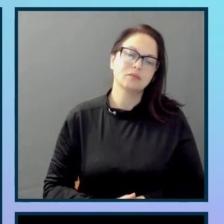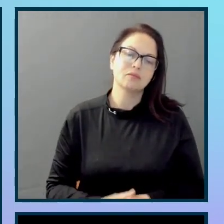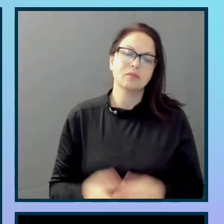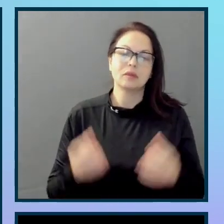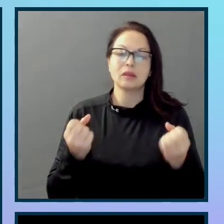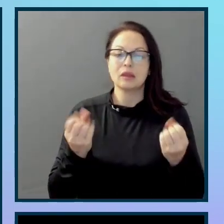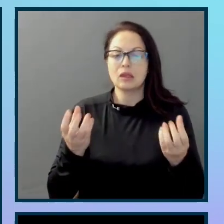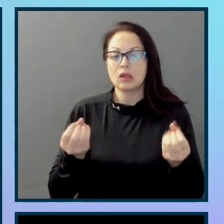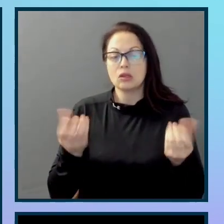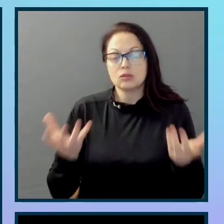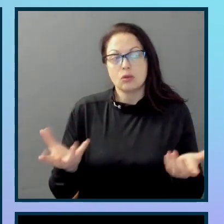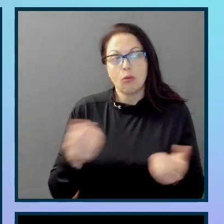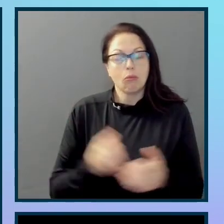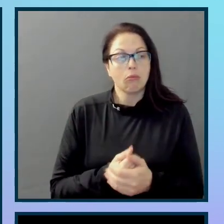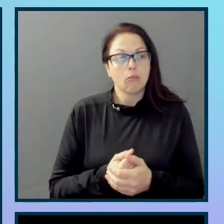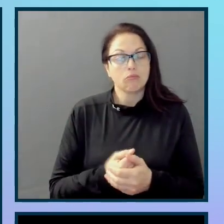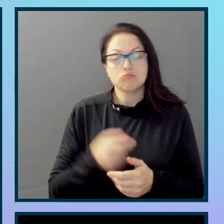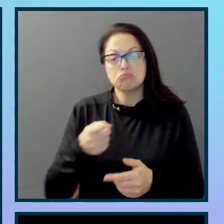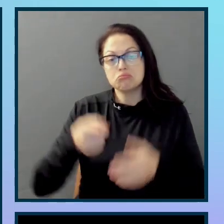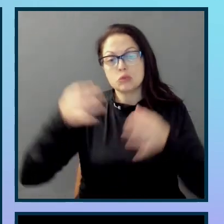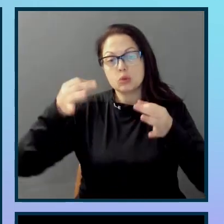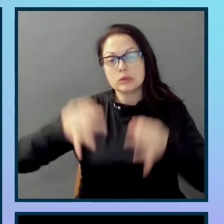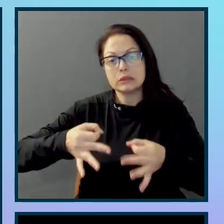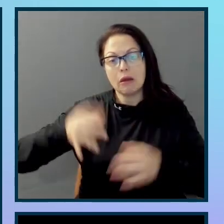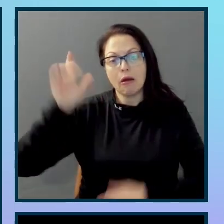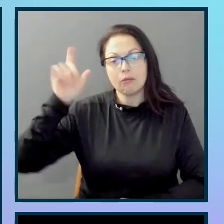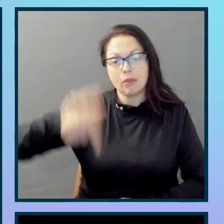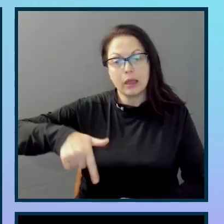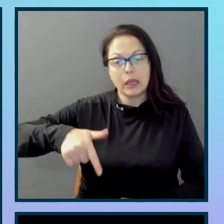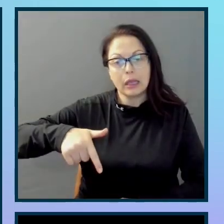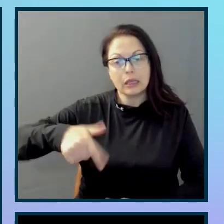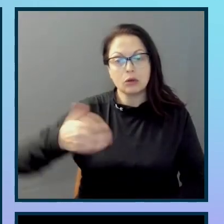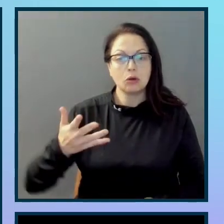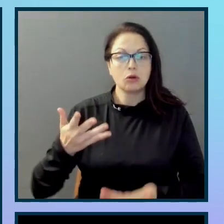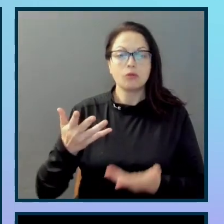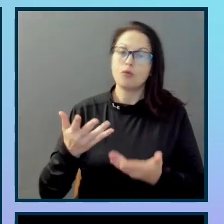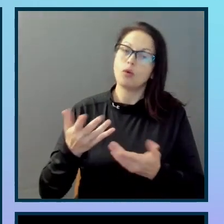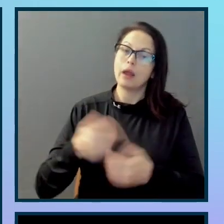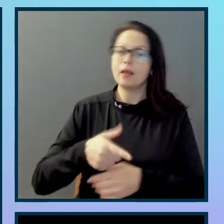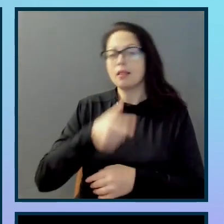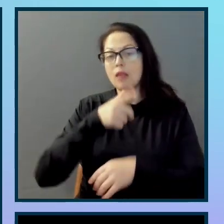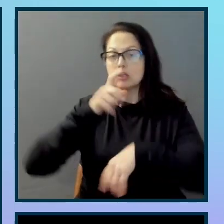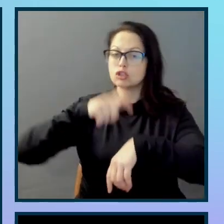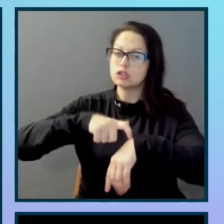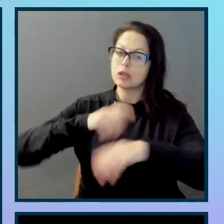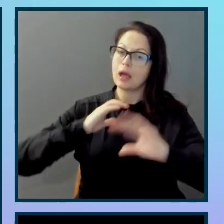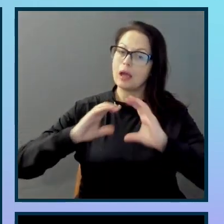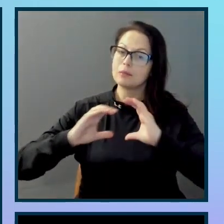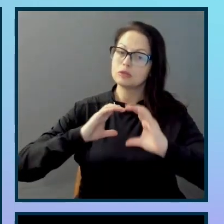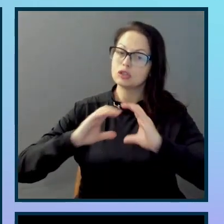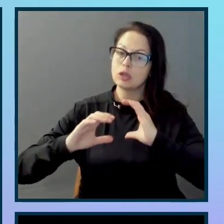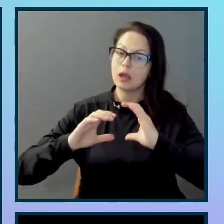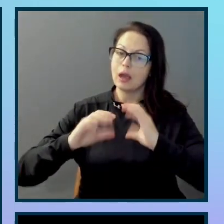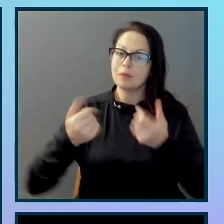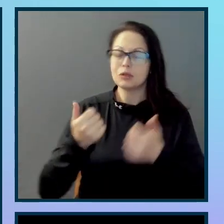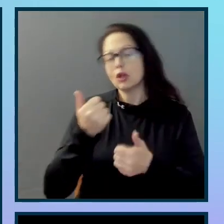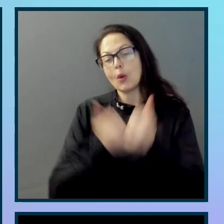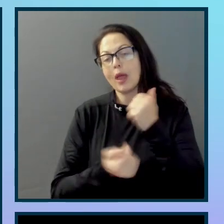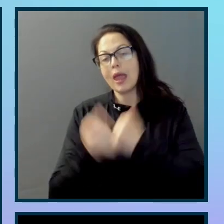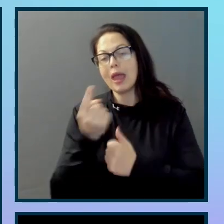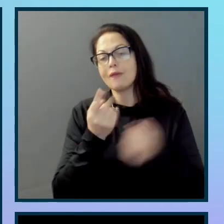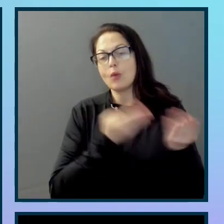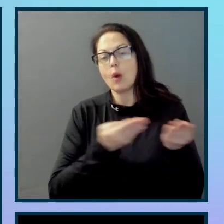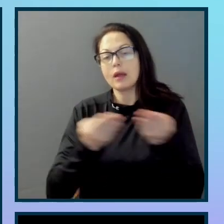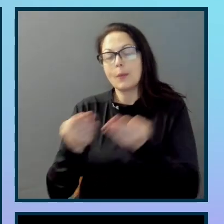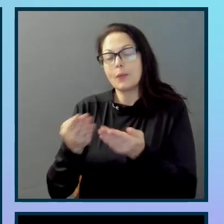do a lunchtime talk. One of those, here's something fun to talk about, chats, where everyone brings a kale and quinoa salad and their